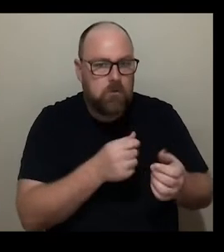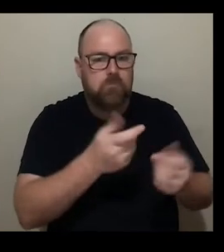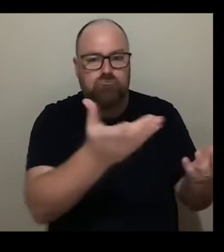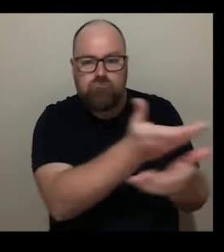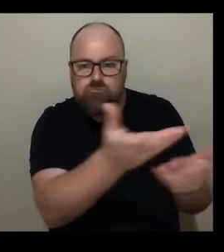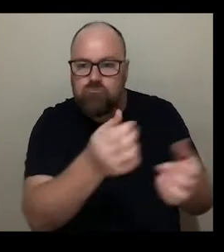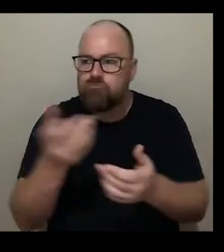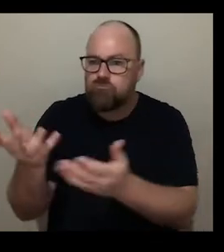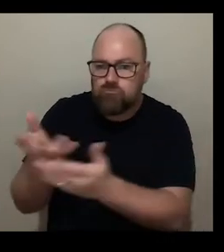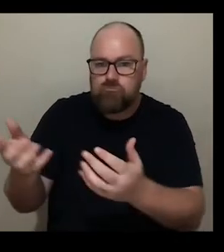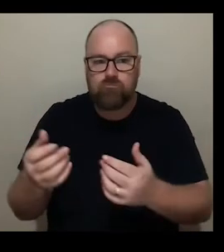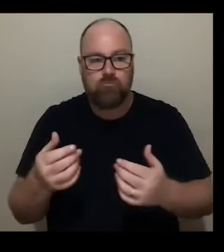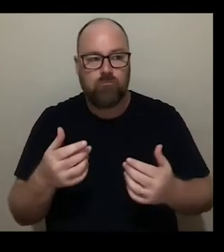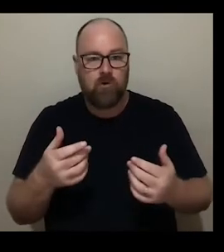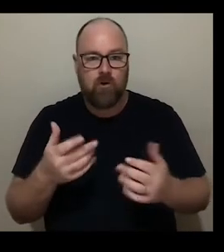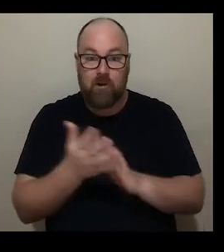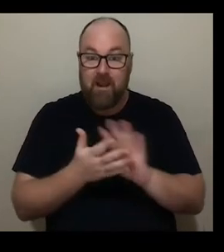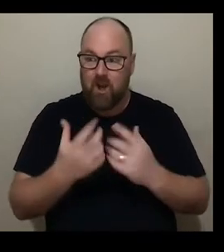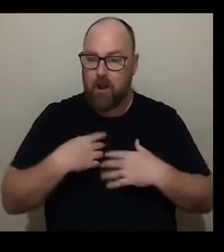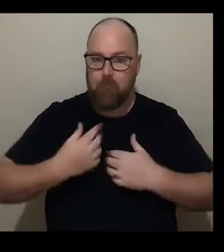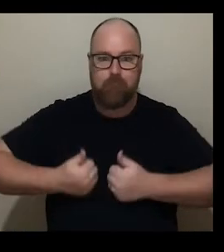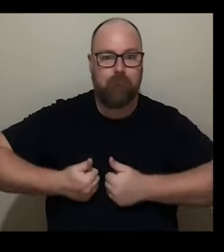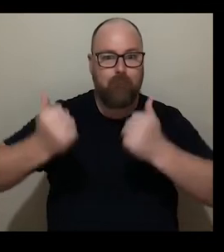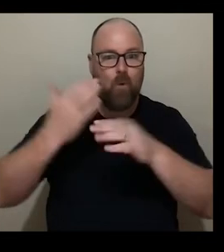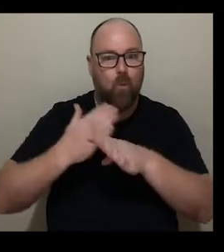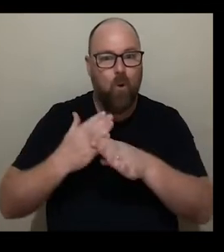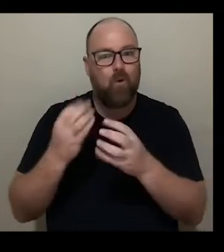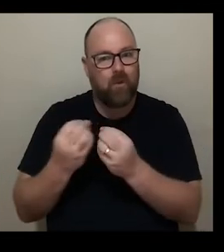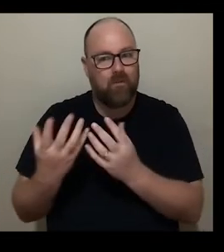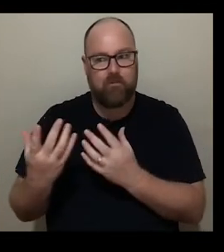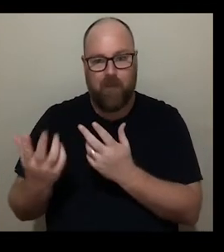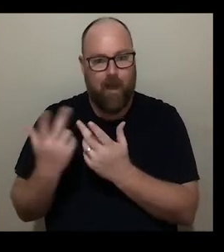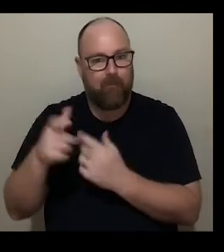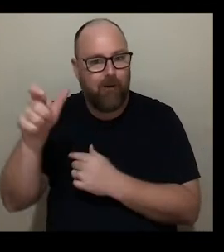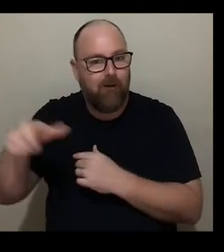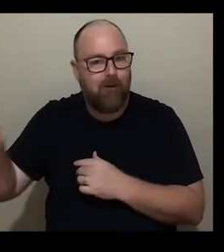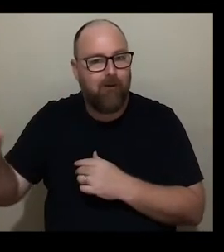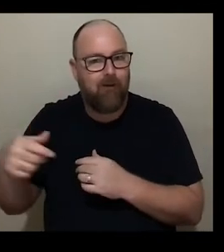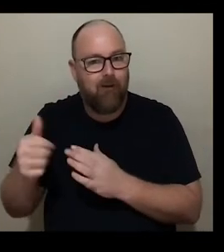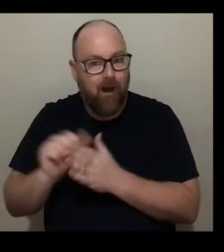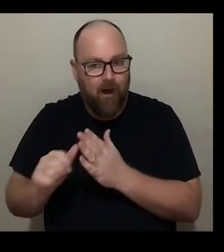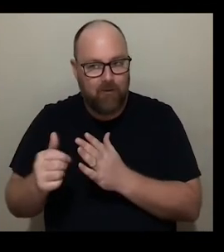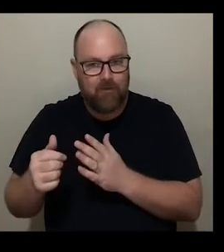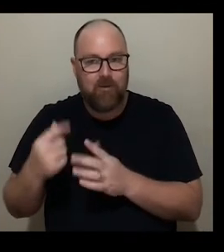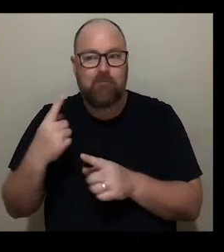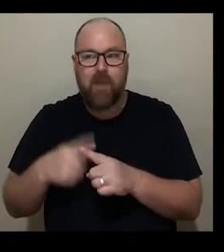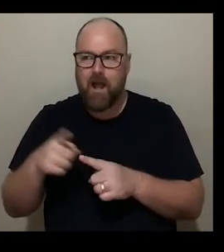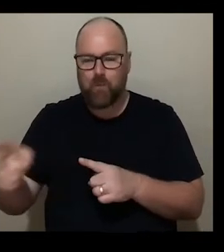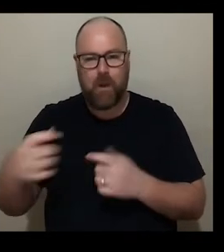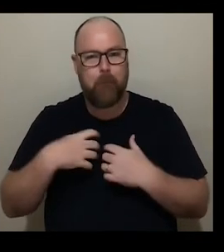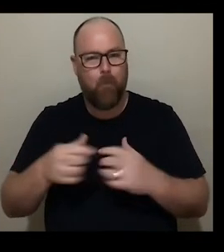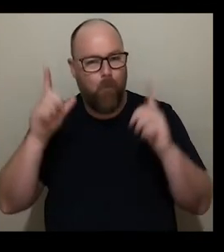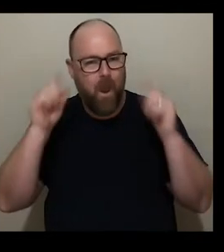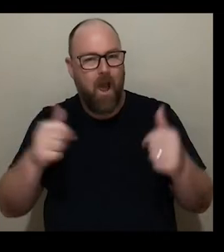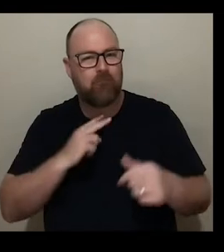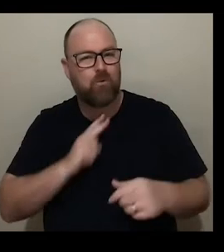I sometimes make really extraordinary work with other people as collaborations but I also find that it's a bigger voice and